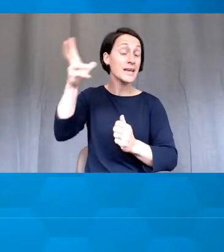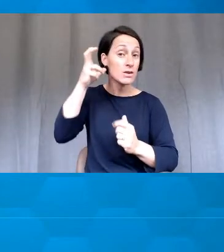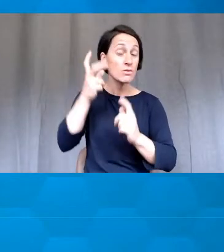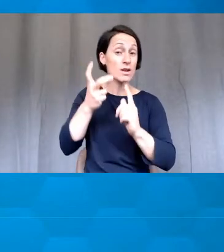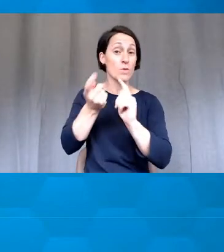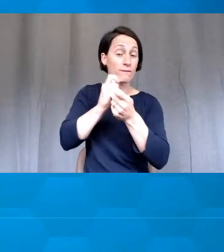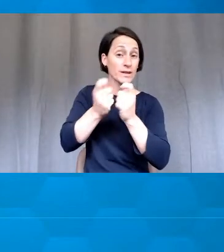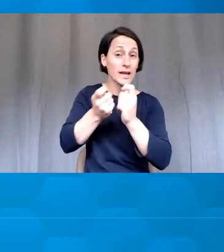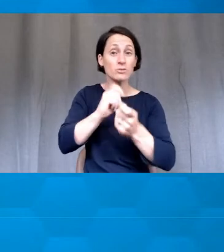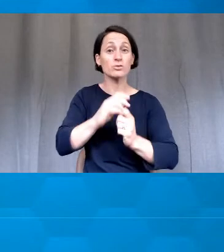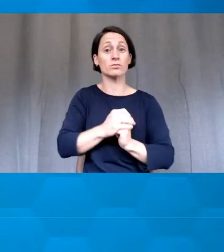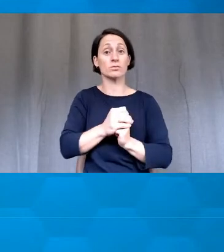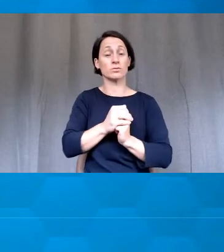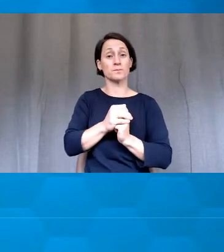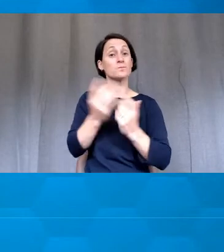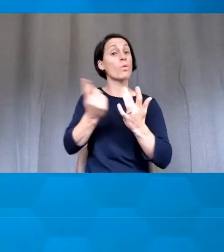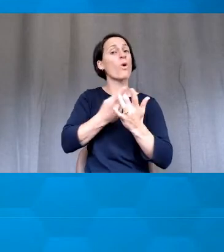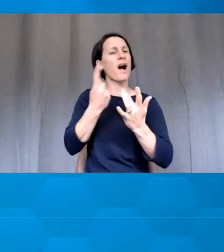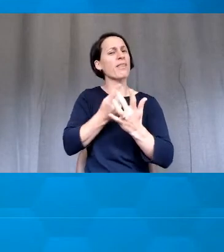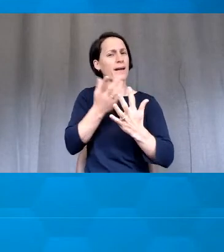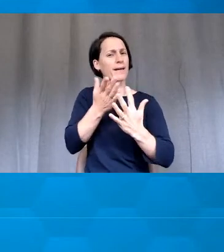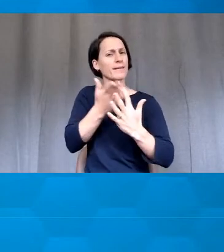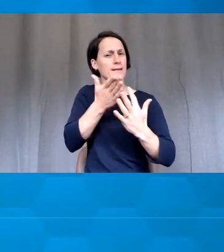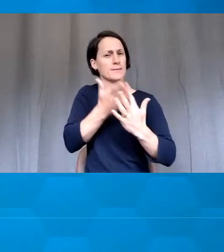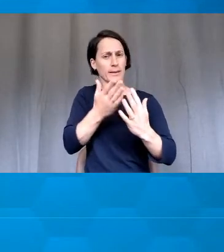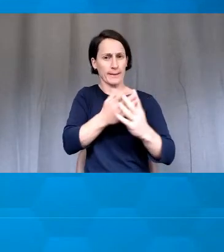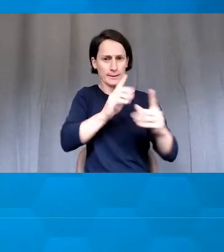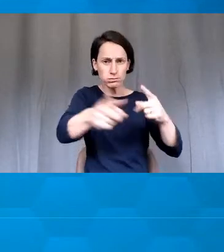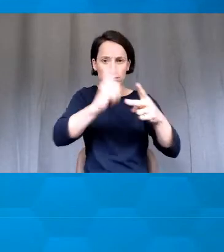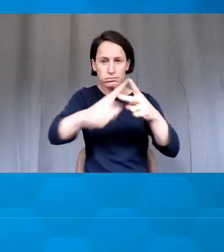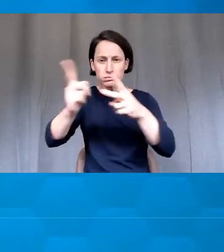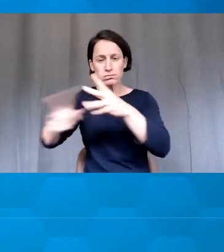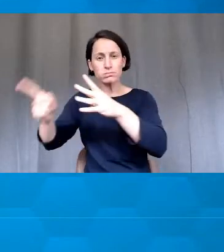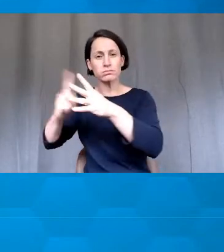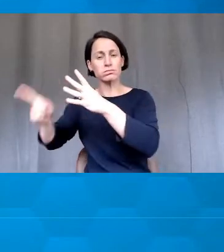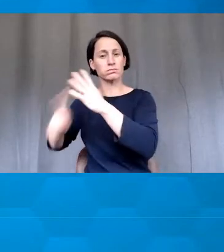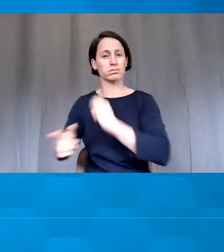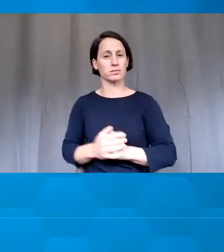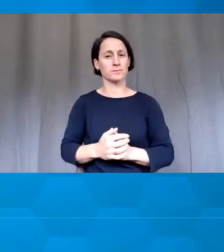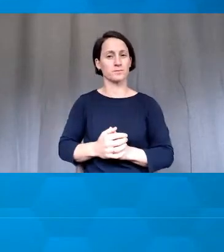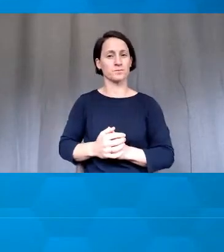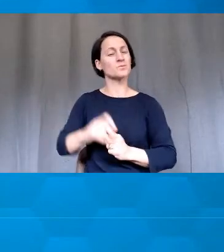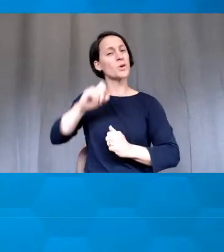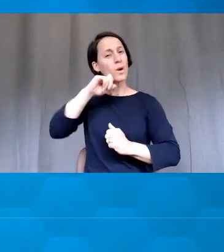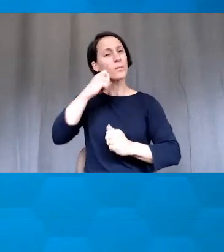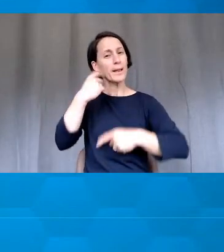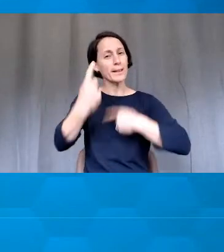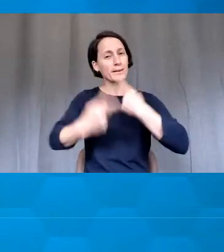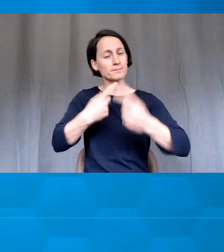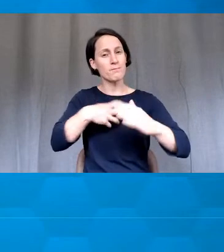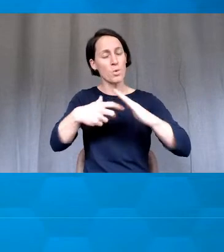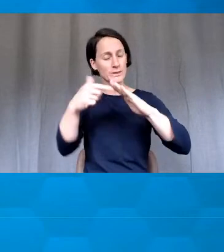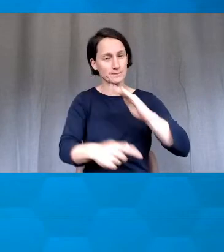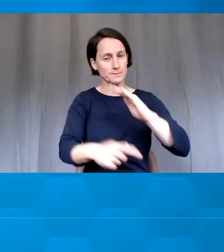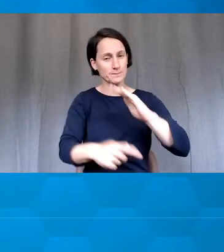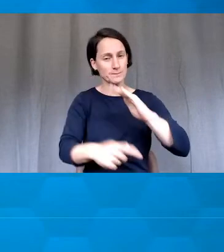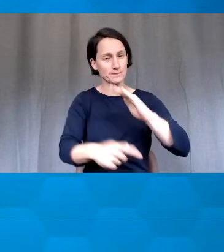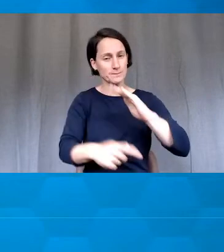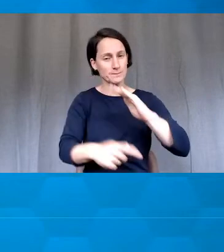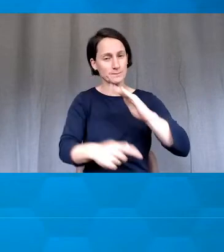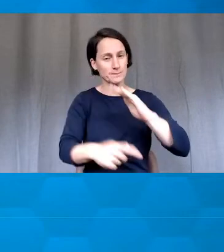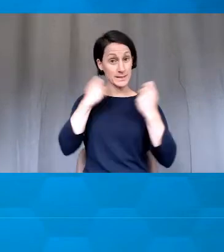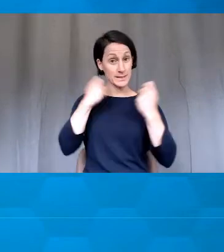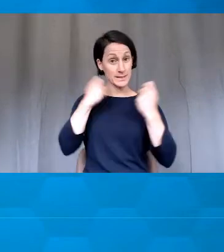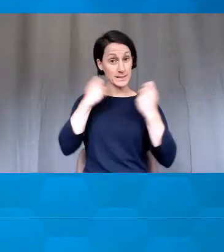other accessibility items. And that's what I'd like to talk to you about today. My team have been working